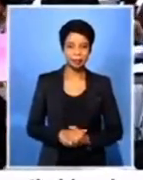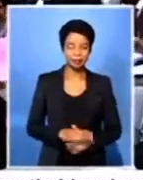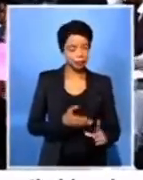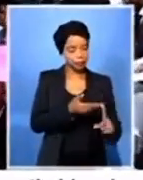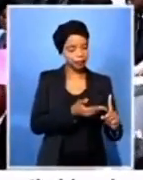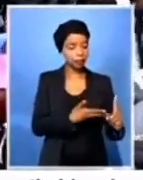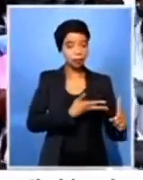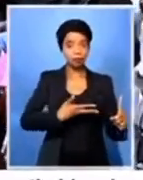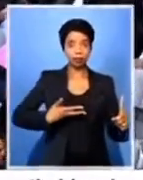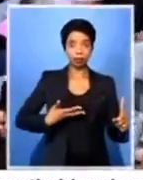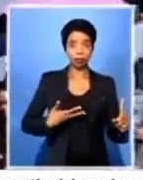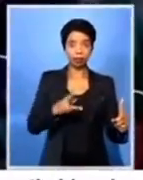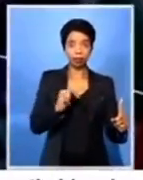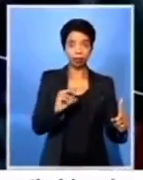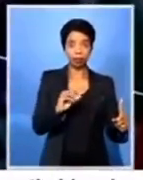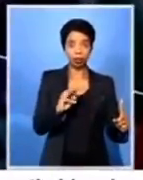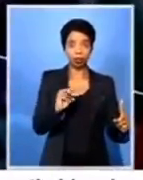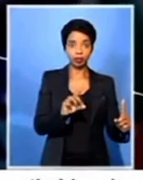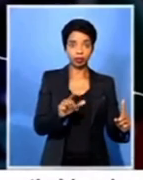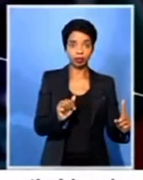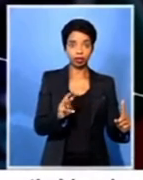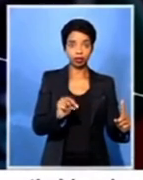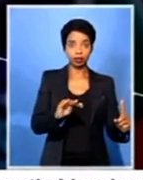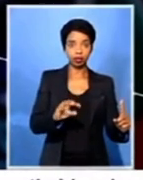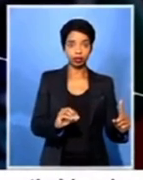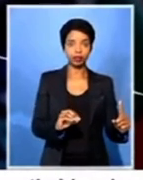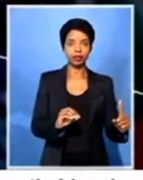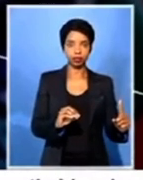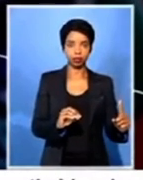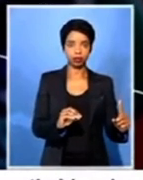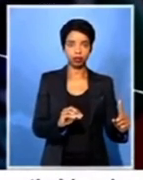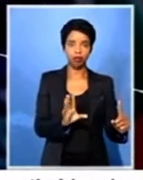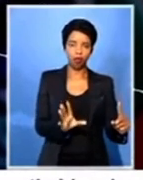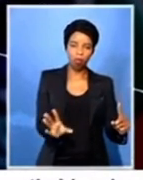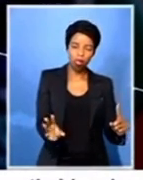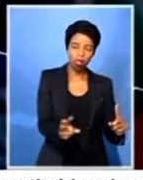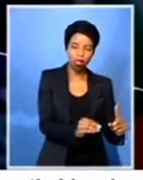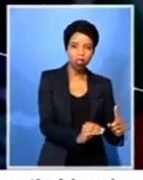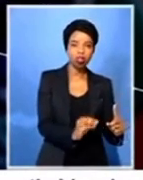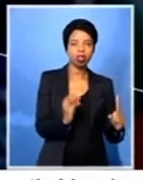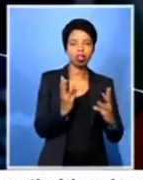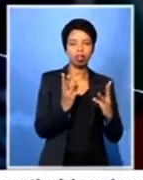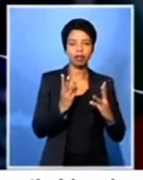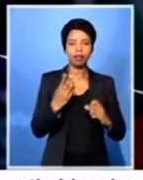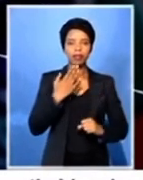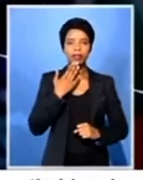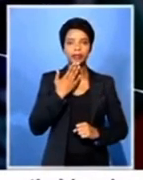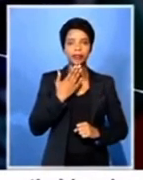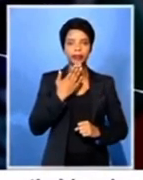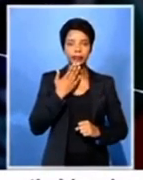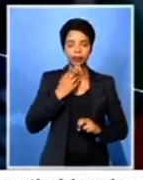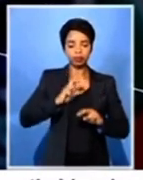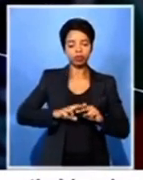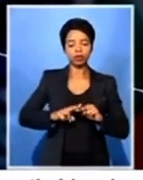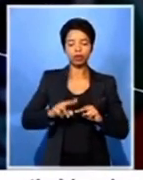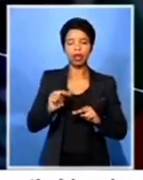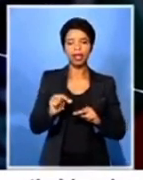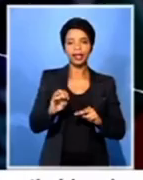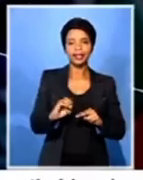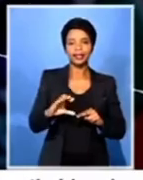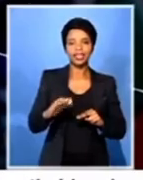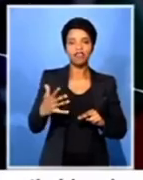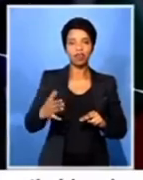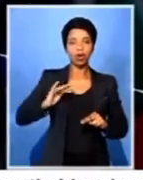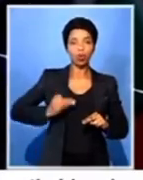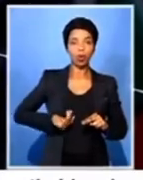Mama, namza mo. All those who resigned from the NEC of the Women's League